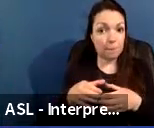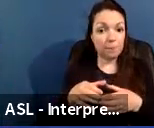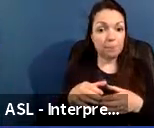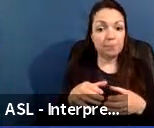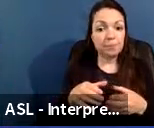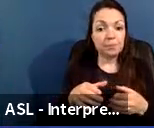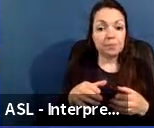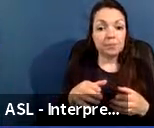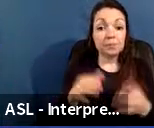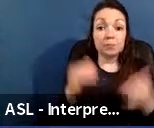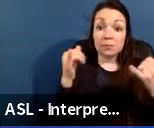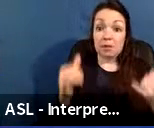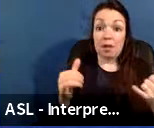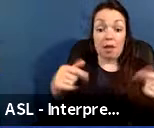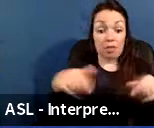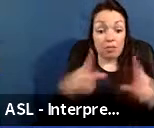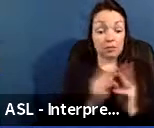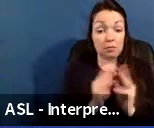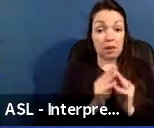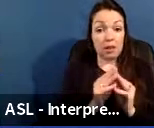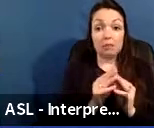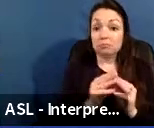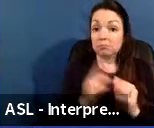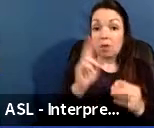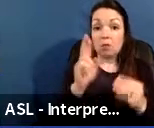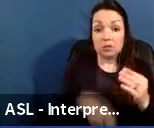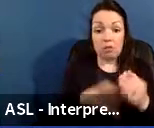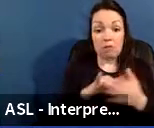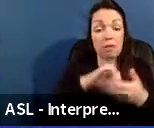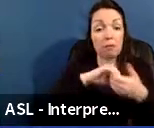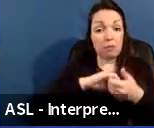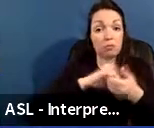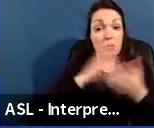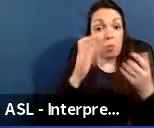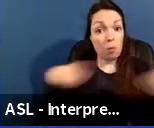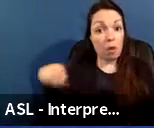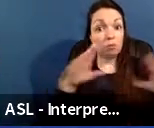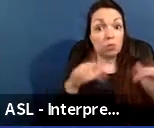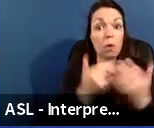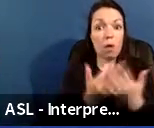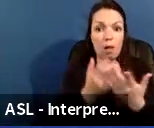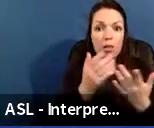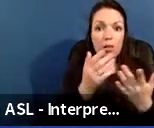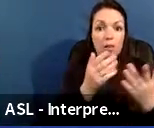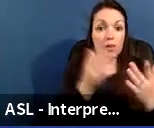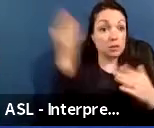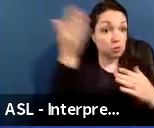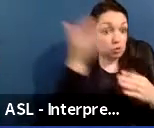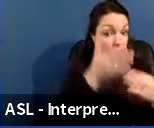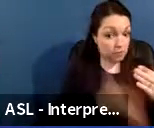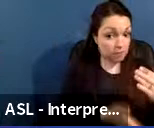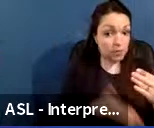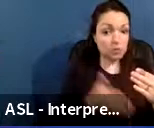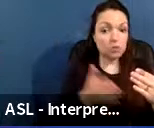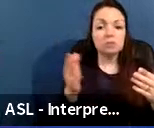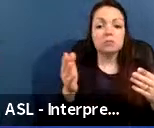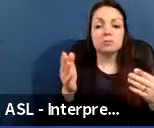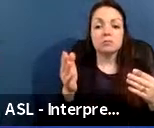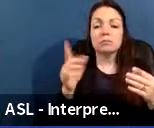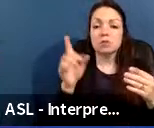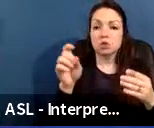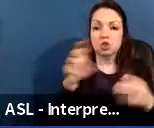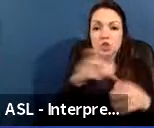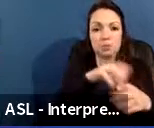result of this partnership. We encourage everyone today to participate in the survey after the presentation to provide additional feedback and